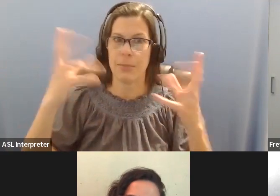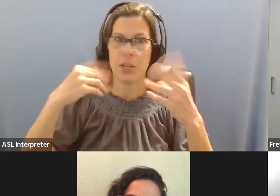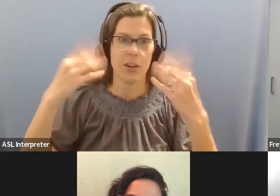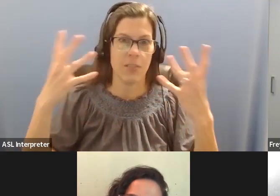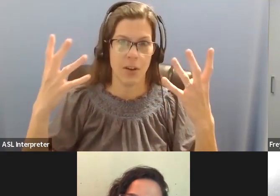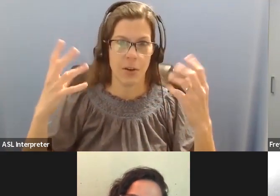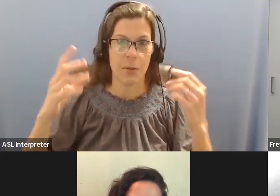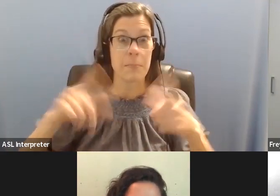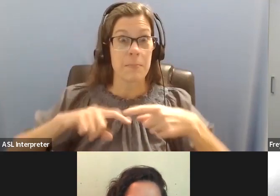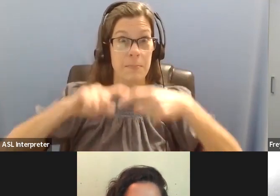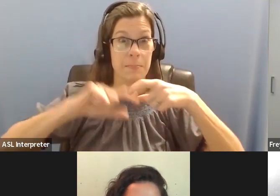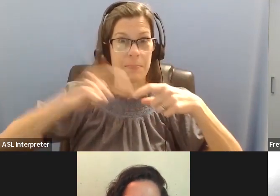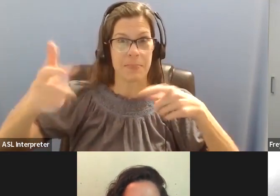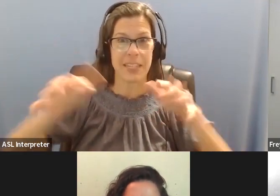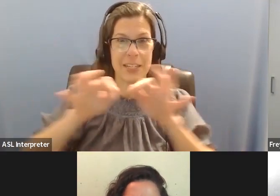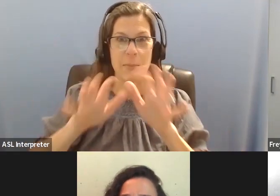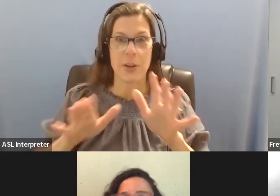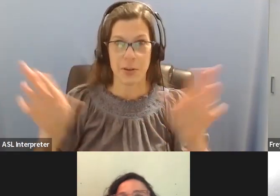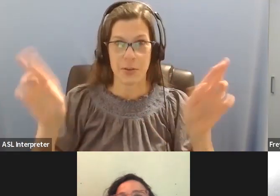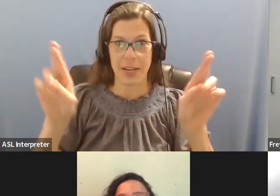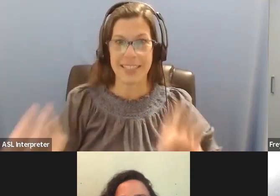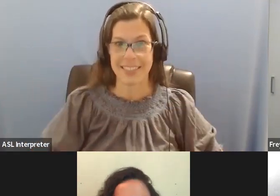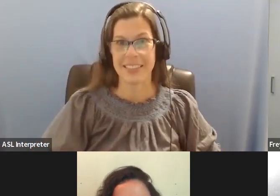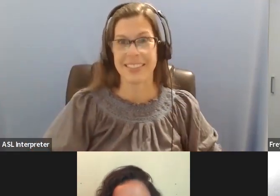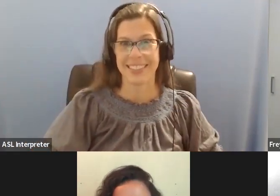Oh yeah. It's totally amazing. Yeah. Yeah.